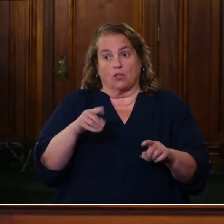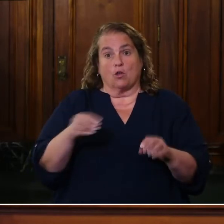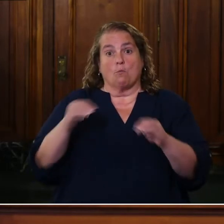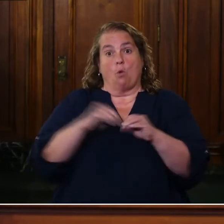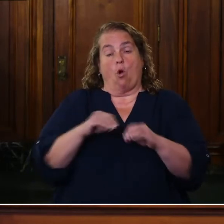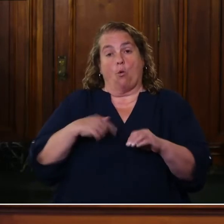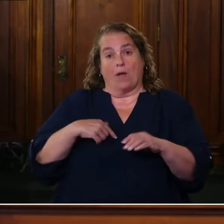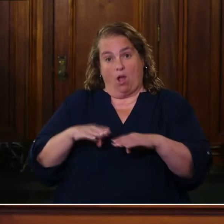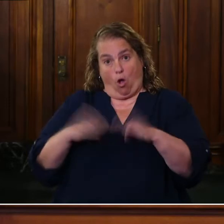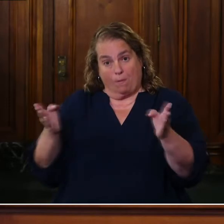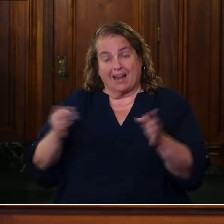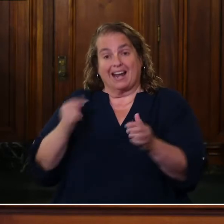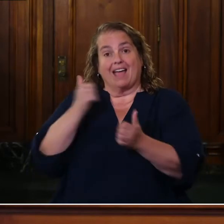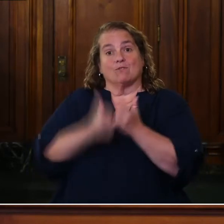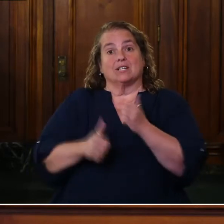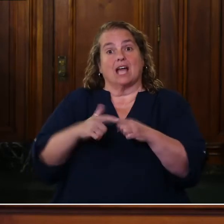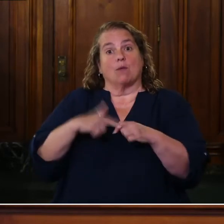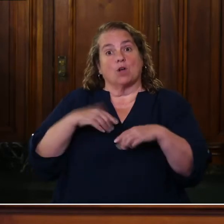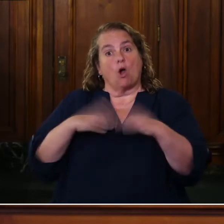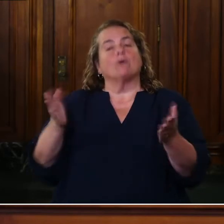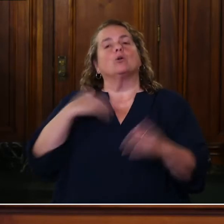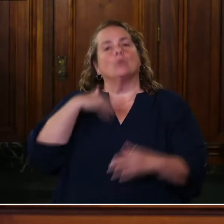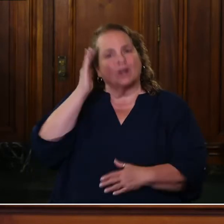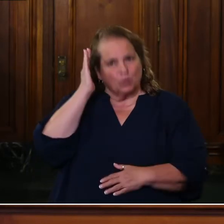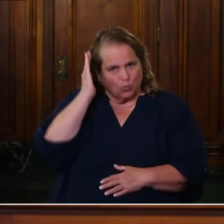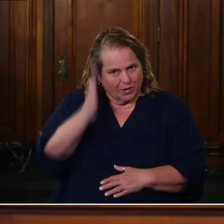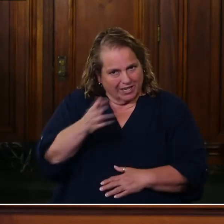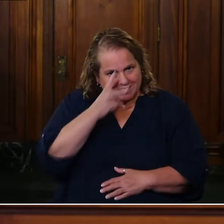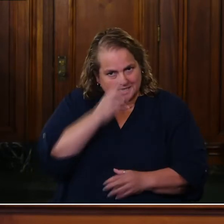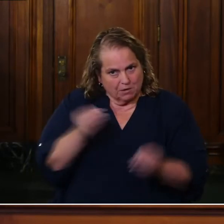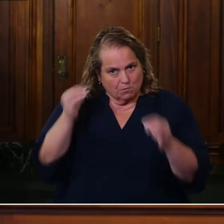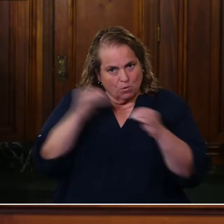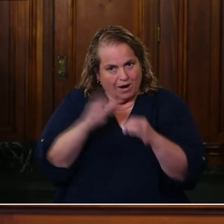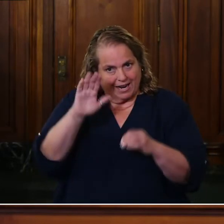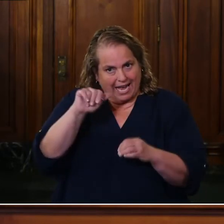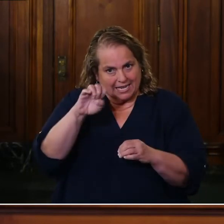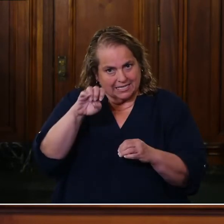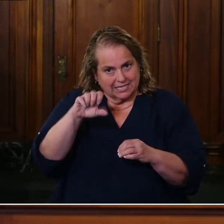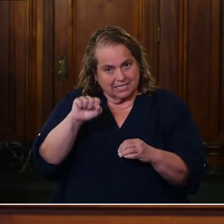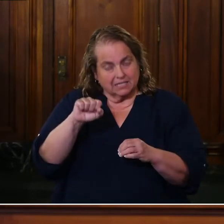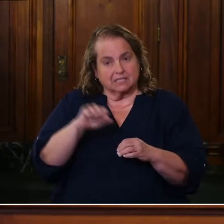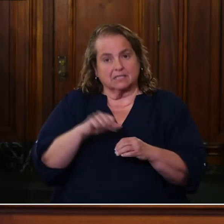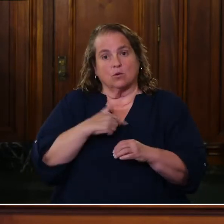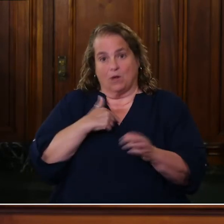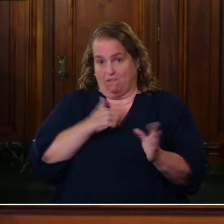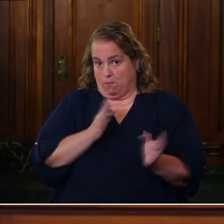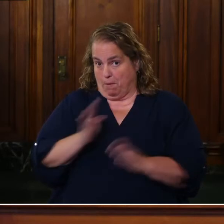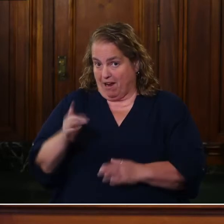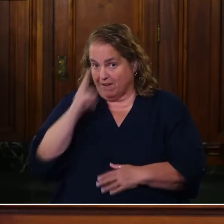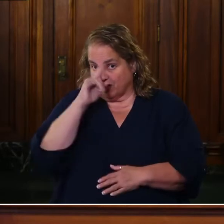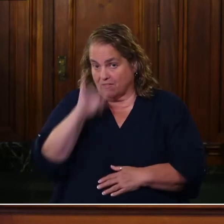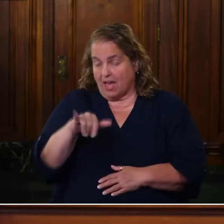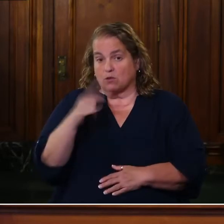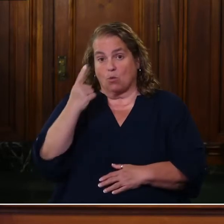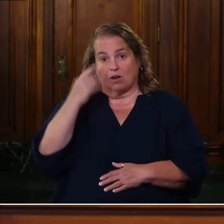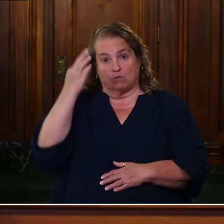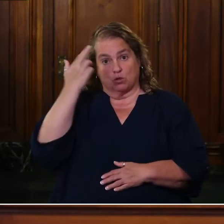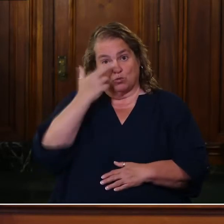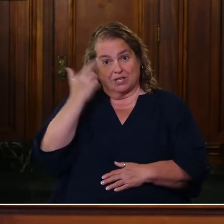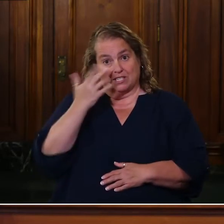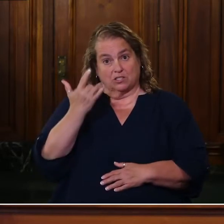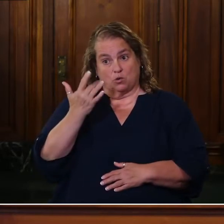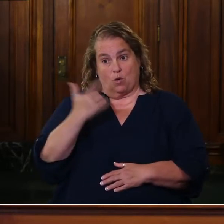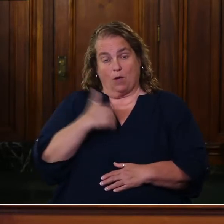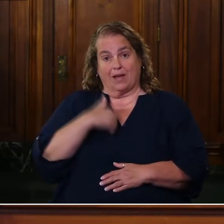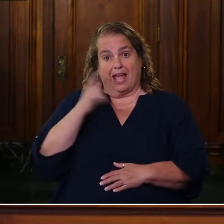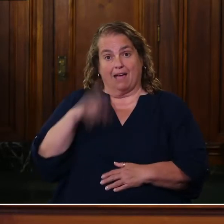every time we've opened up, we're gonna see some more cases. Uh, and, and, you know, we, we've, we've prepared for that. One of the reasons that we, we